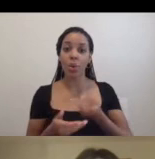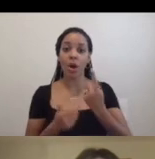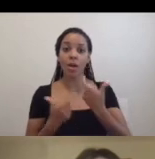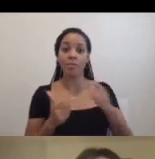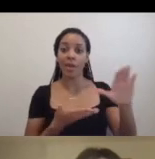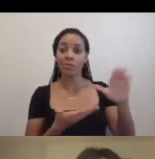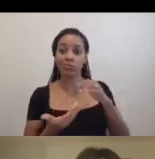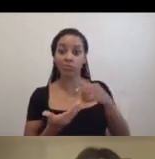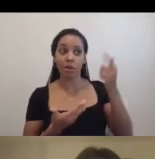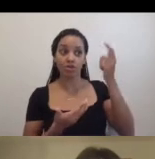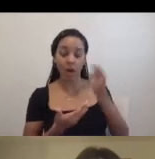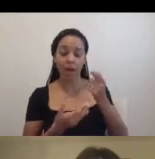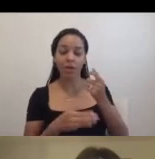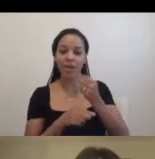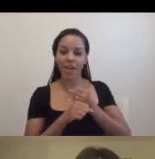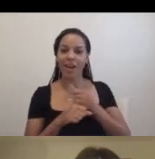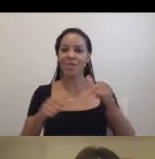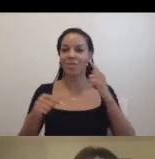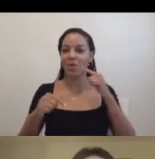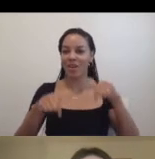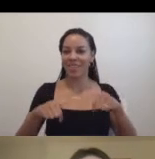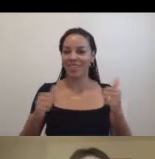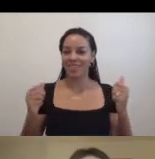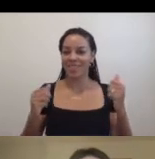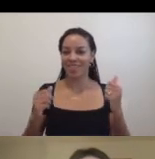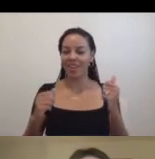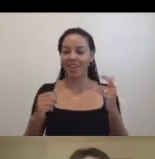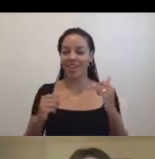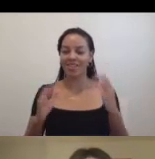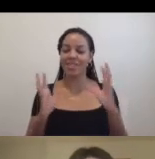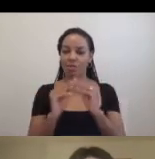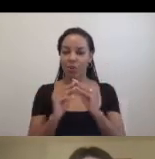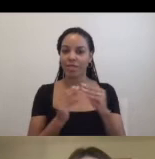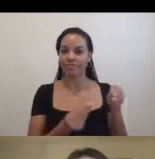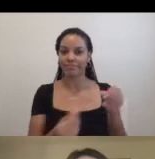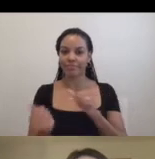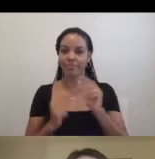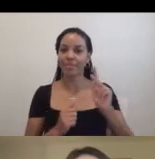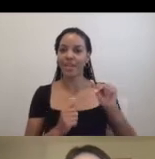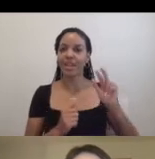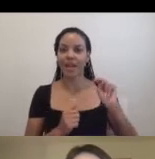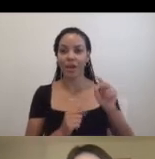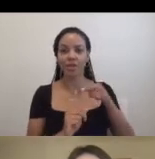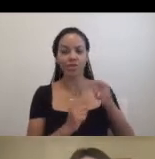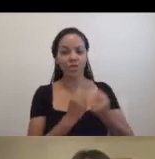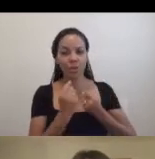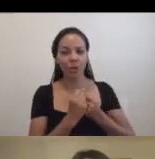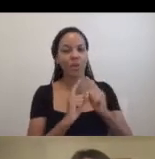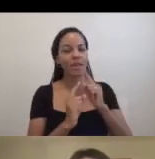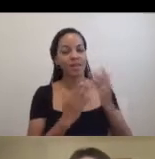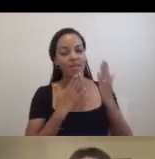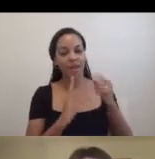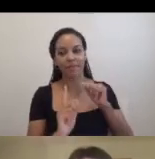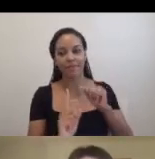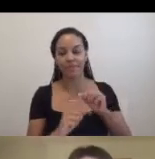and an immense thank you is owed to Karen Helmerson for her support and encouragement. Over the next three days, more